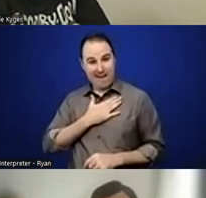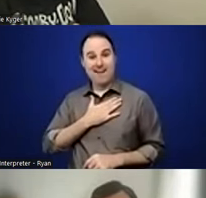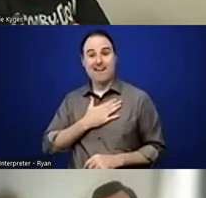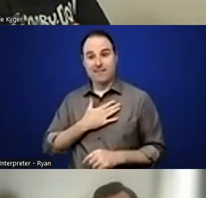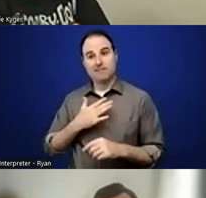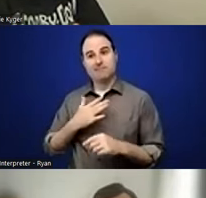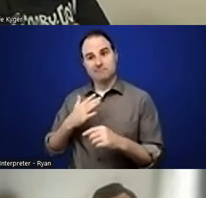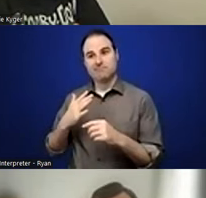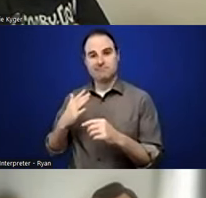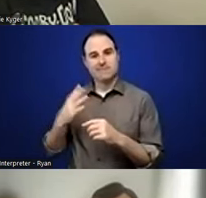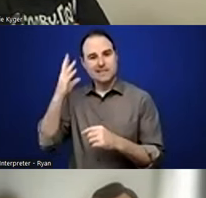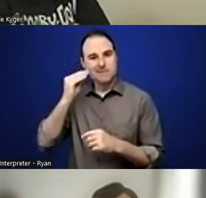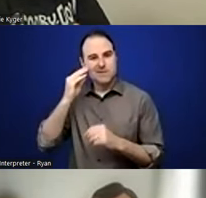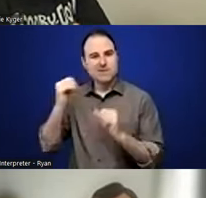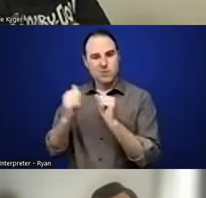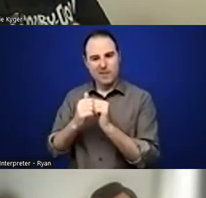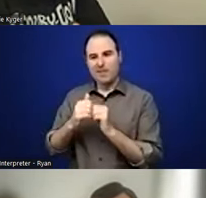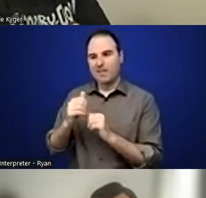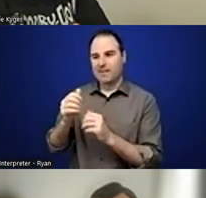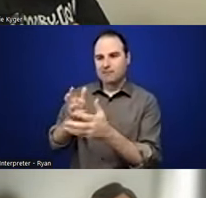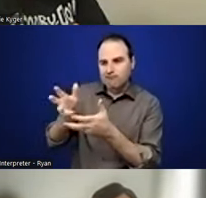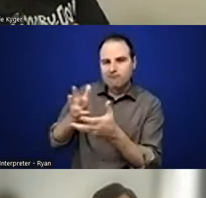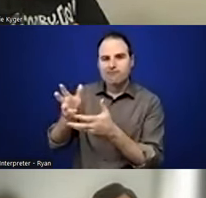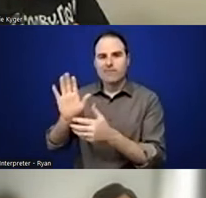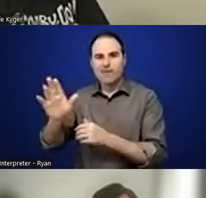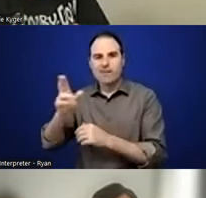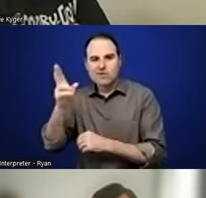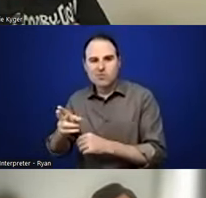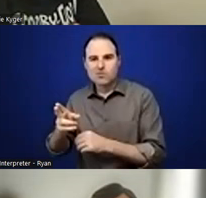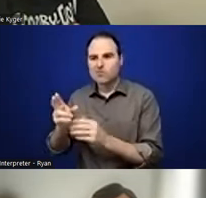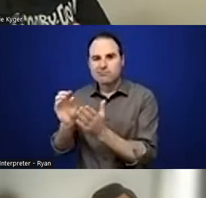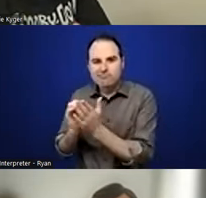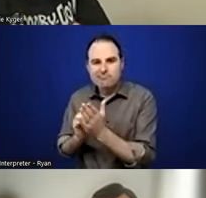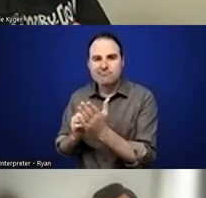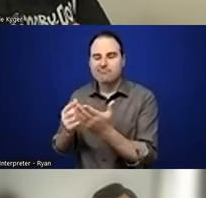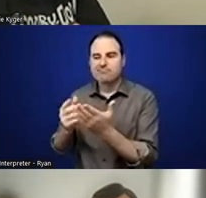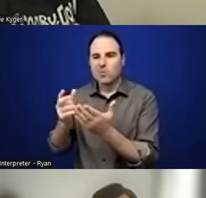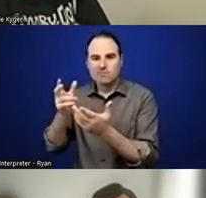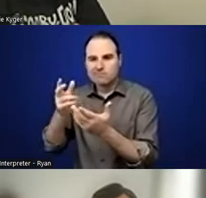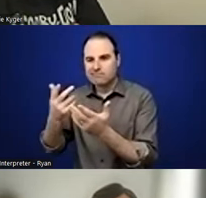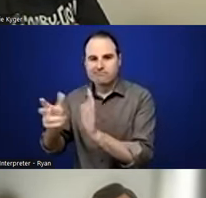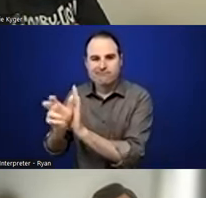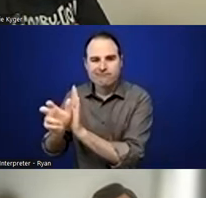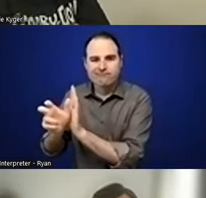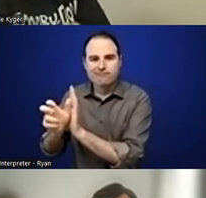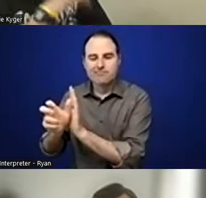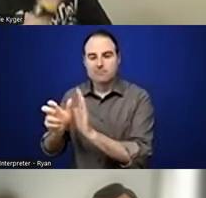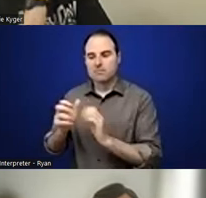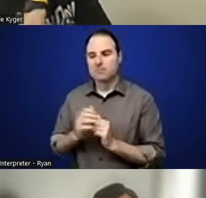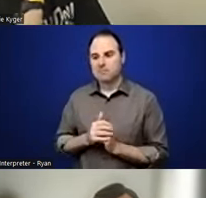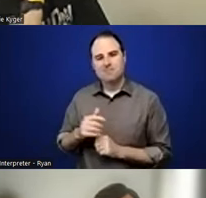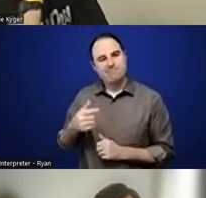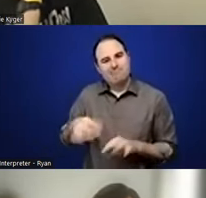to do something with my body or share something of my own experiences oftentimes when I feel connected. So like